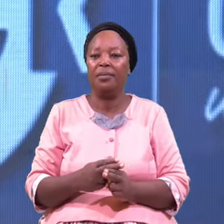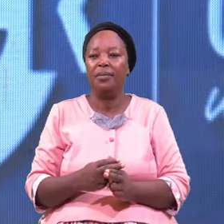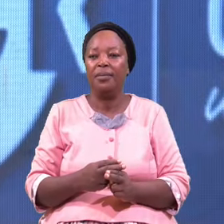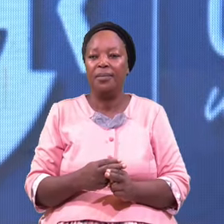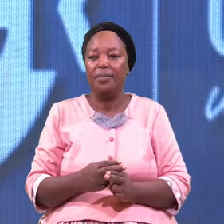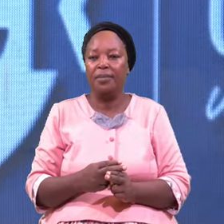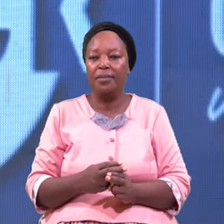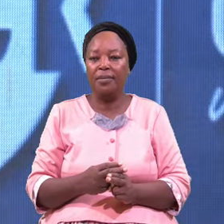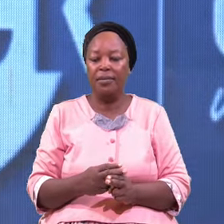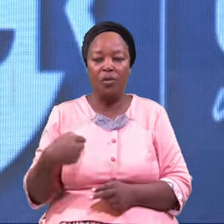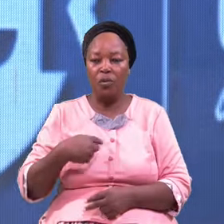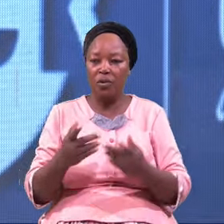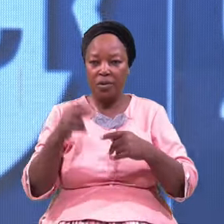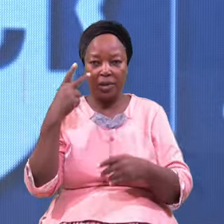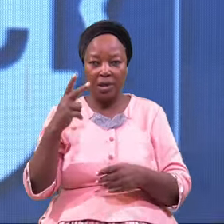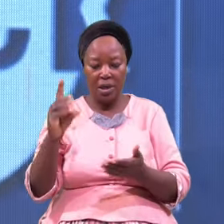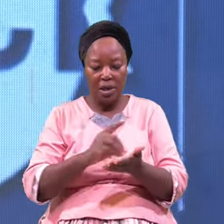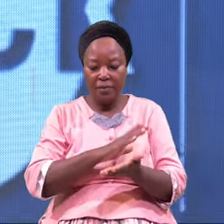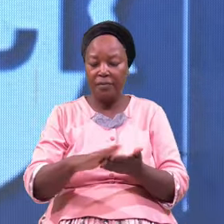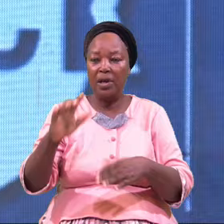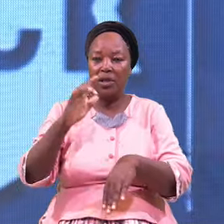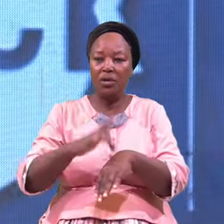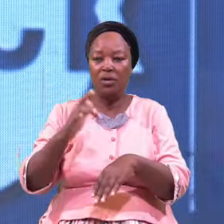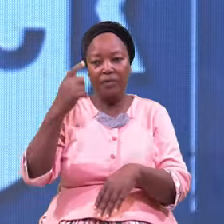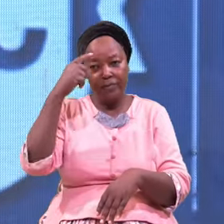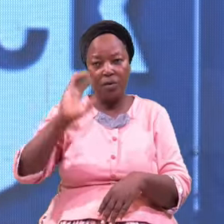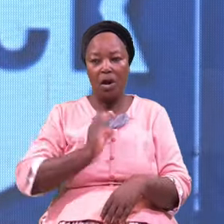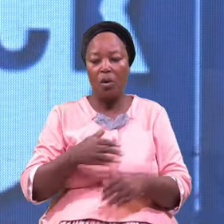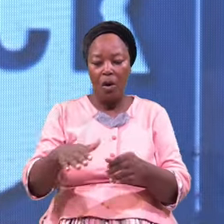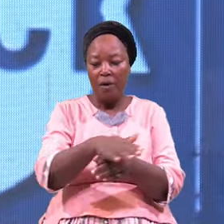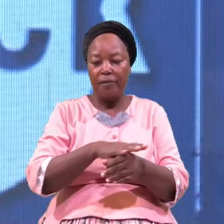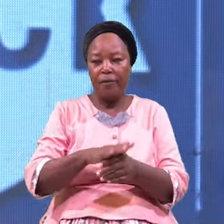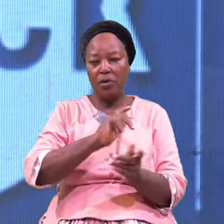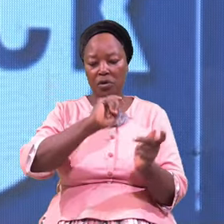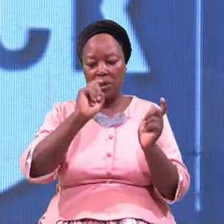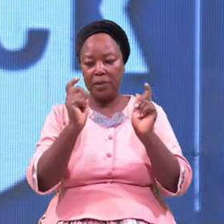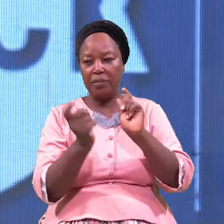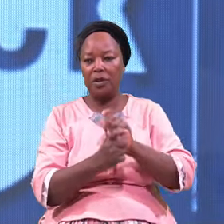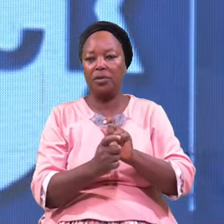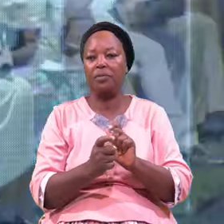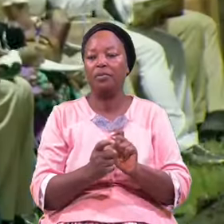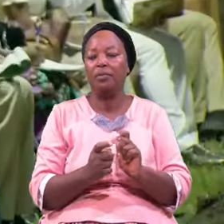We're looking at divine touch For our full transformation The